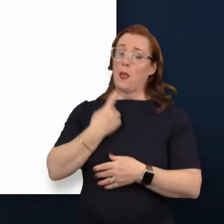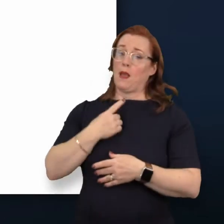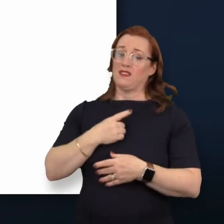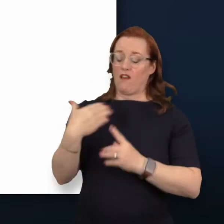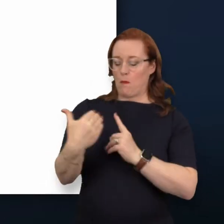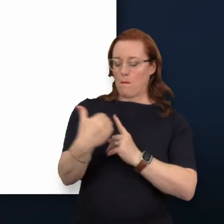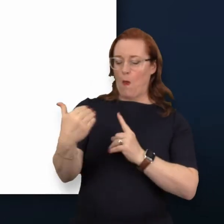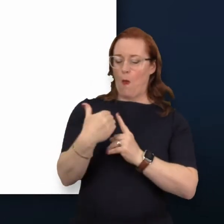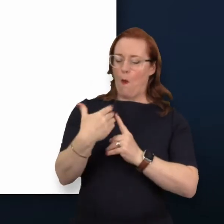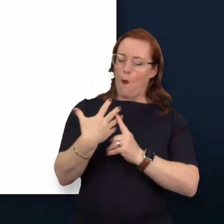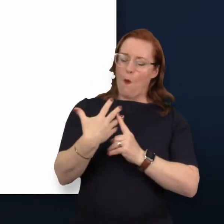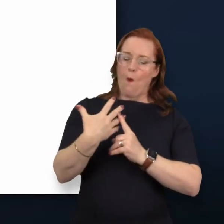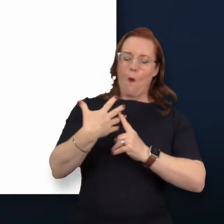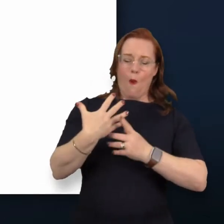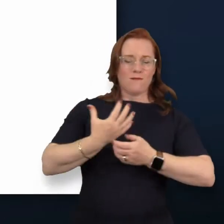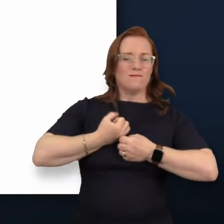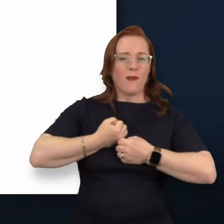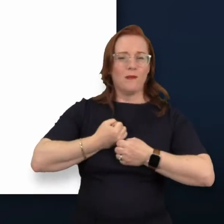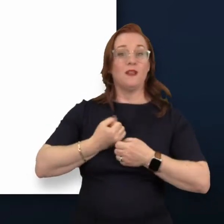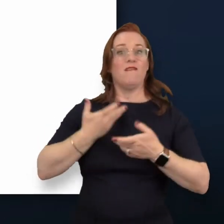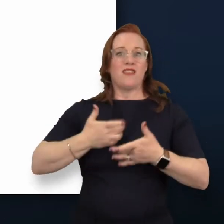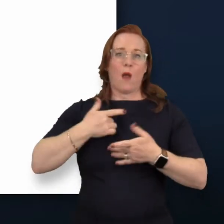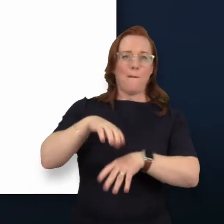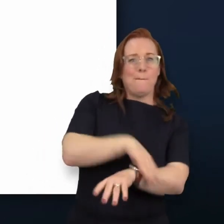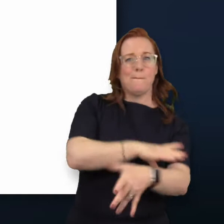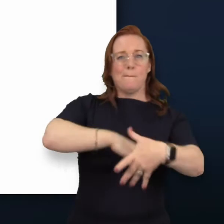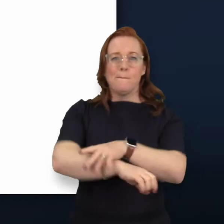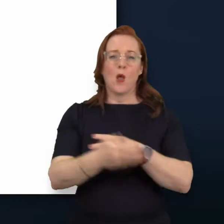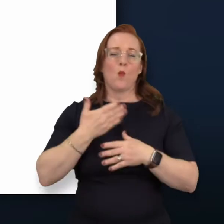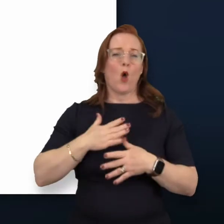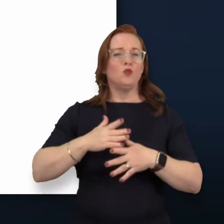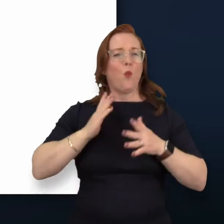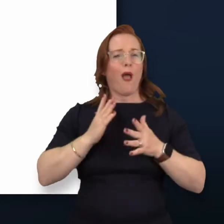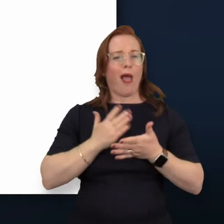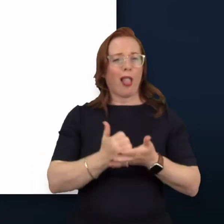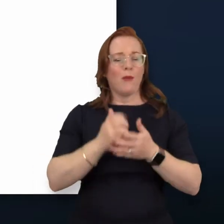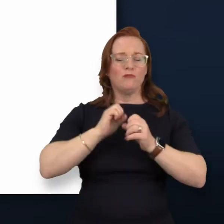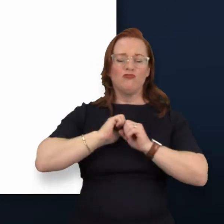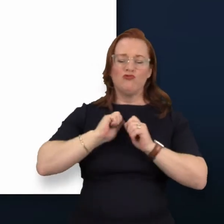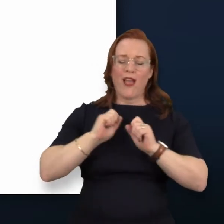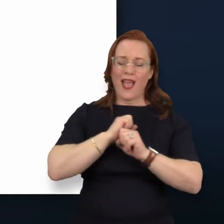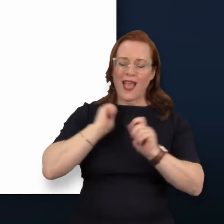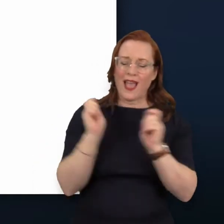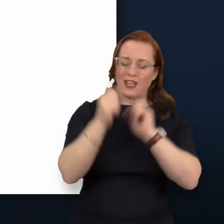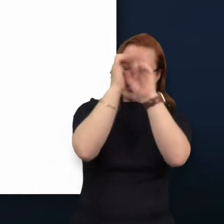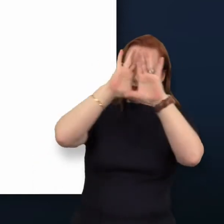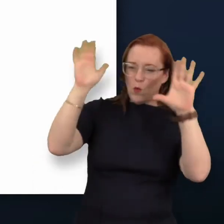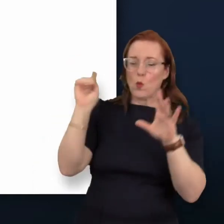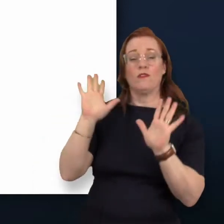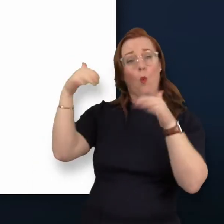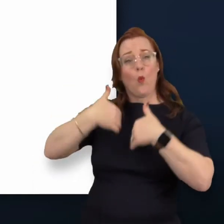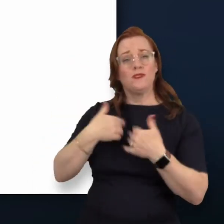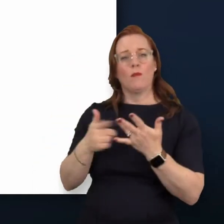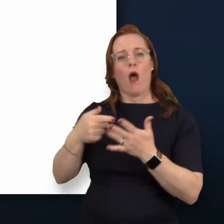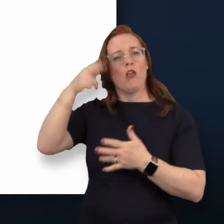identity, I'm now on a mission to change the perceptions surrounding autism and other neurodiverse conditions